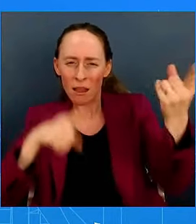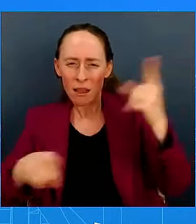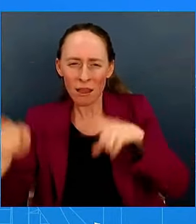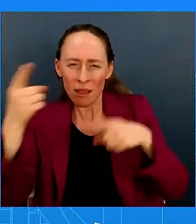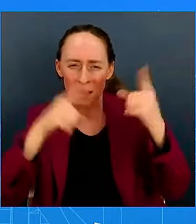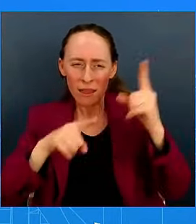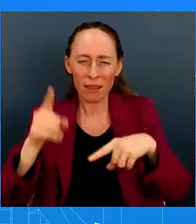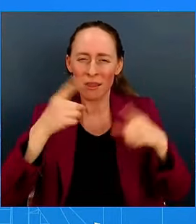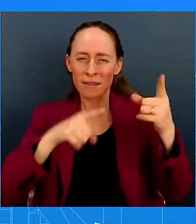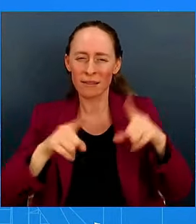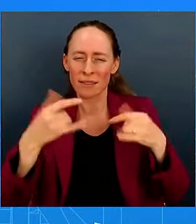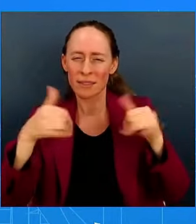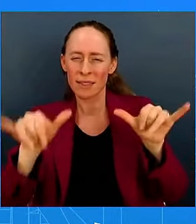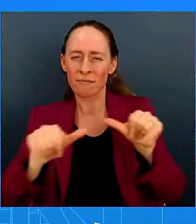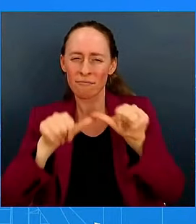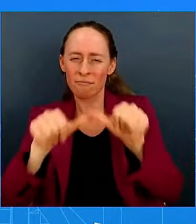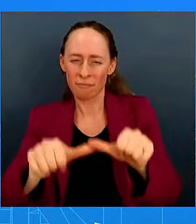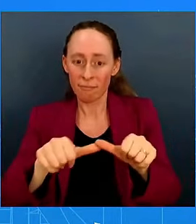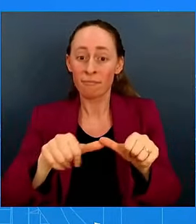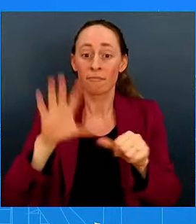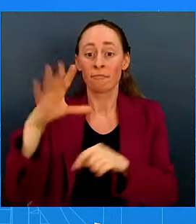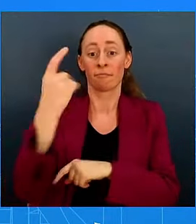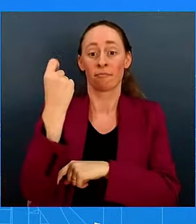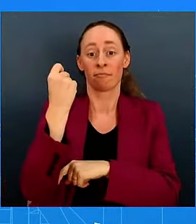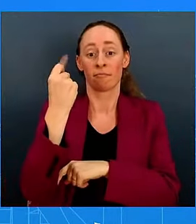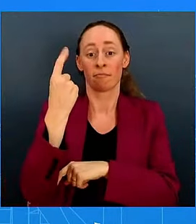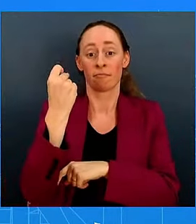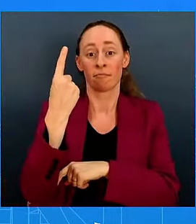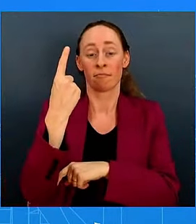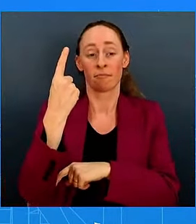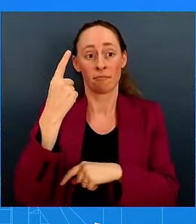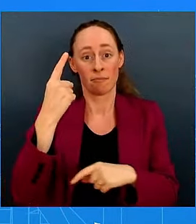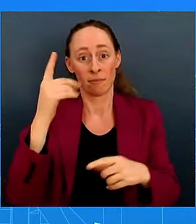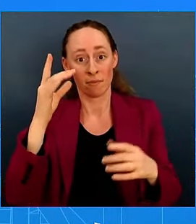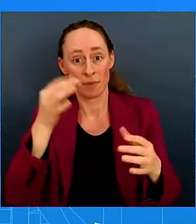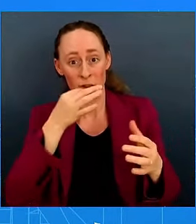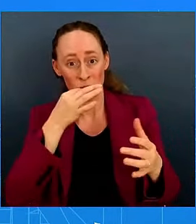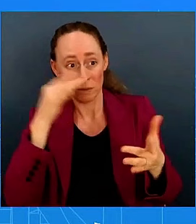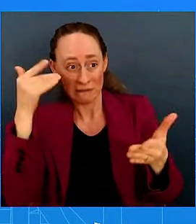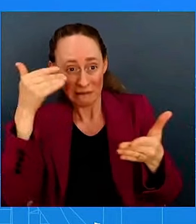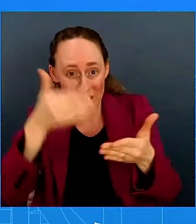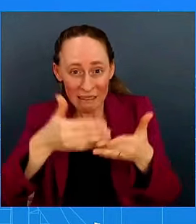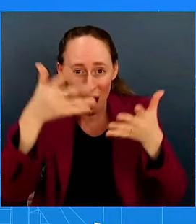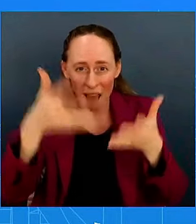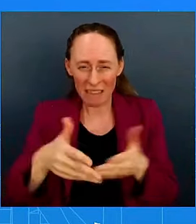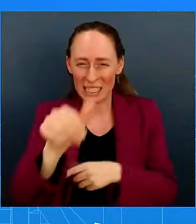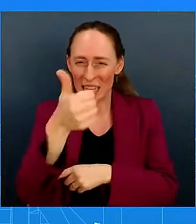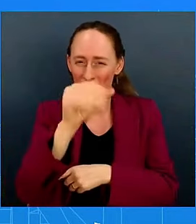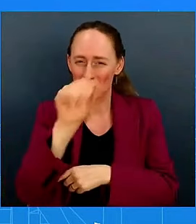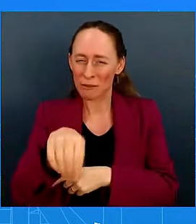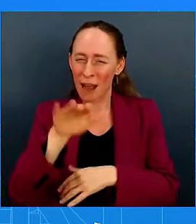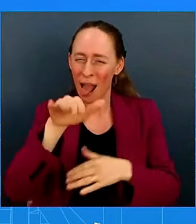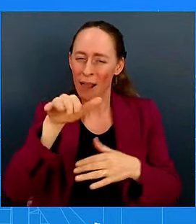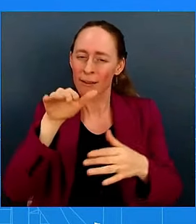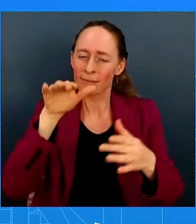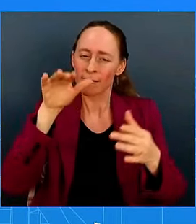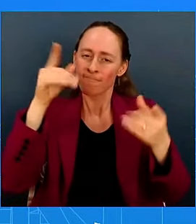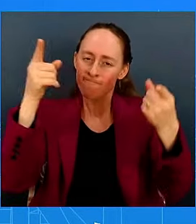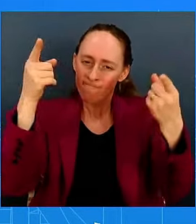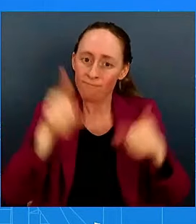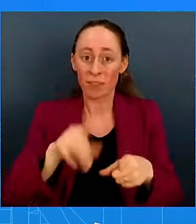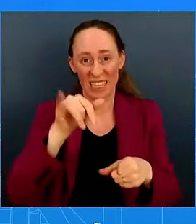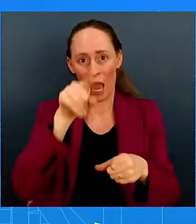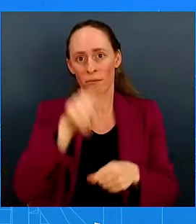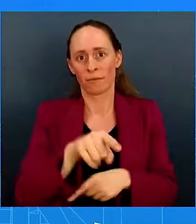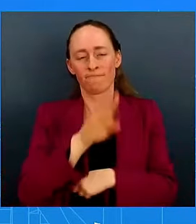as we said, once you get down to middling over that last 10%, and you're in that kind of horse trading, it gets real hard. And the details get real specific,